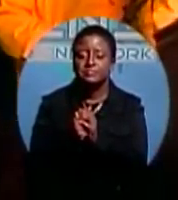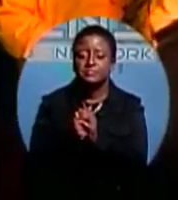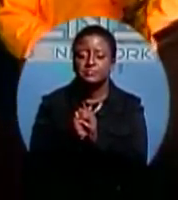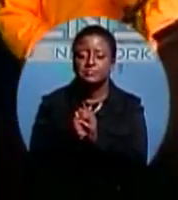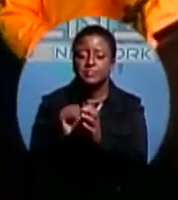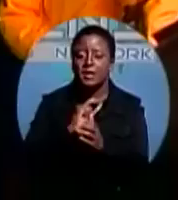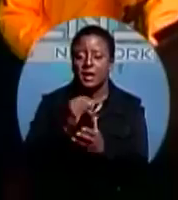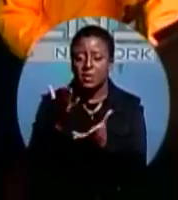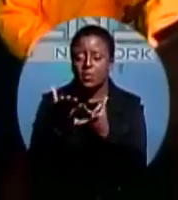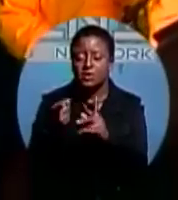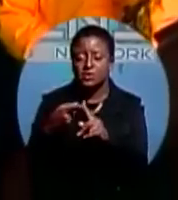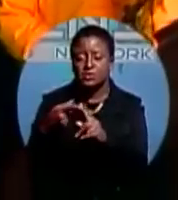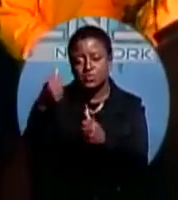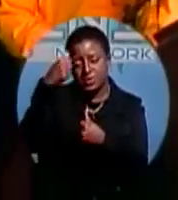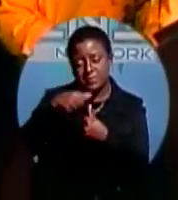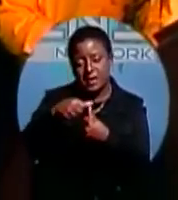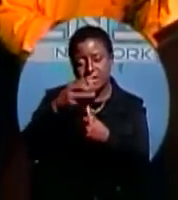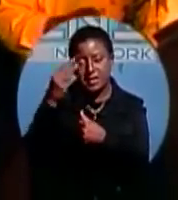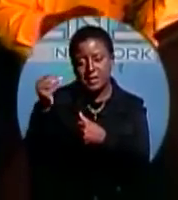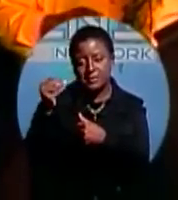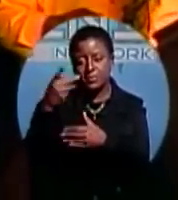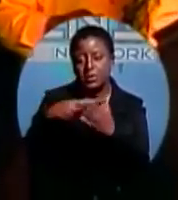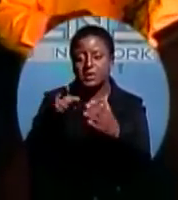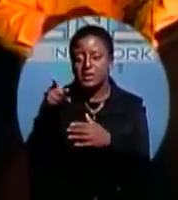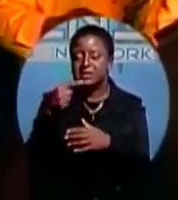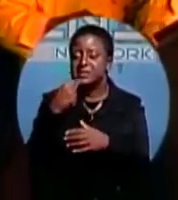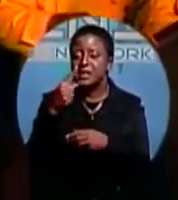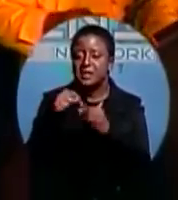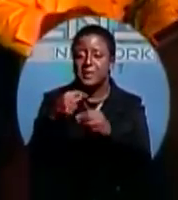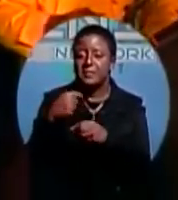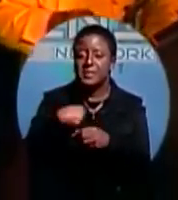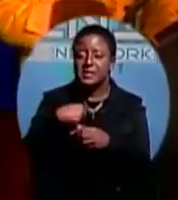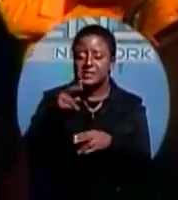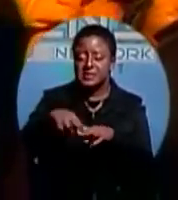I want to remind him what he said about me sitting in my home.